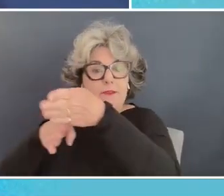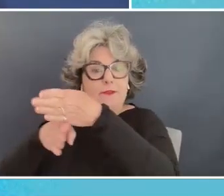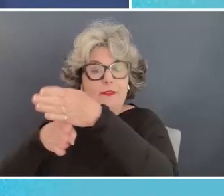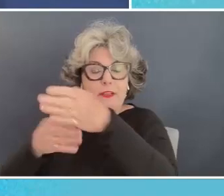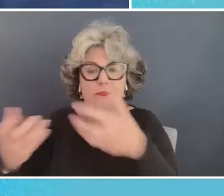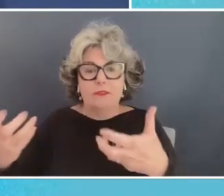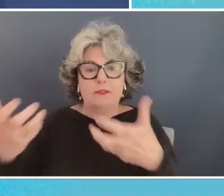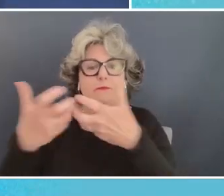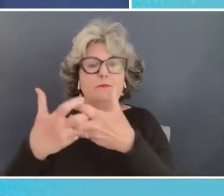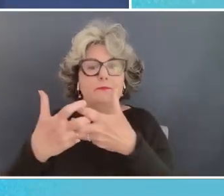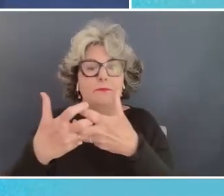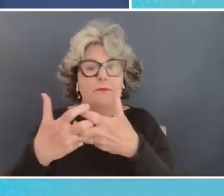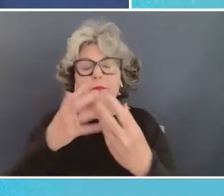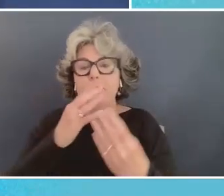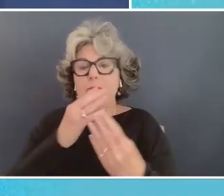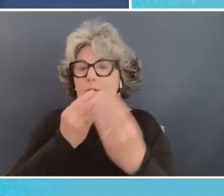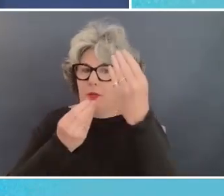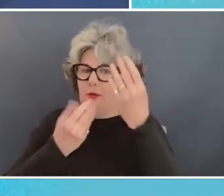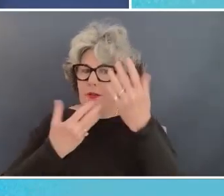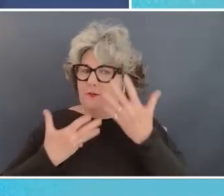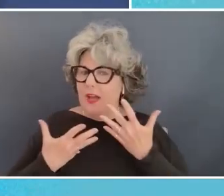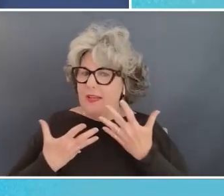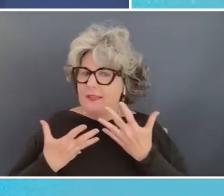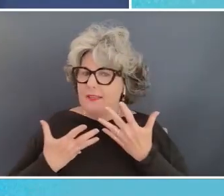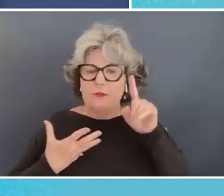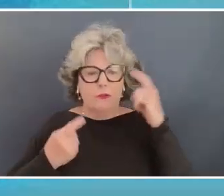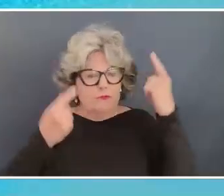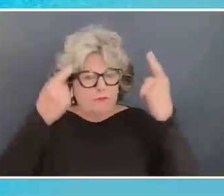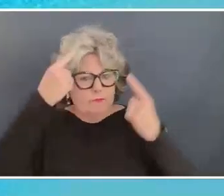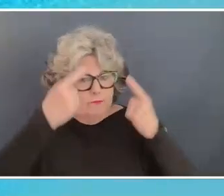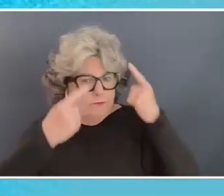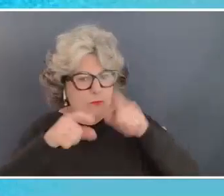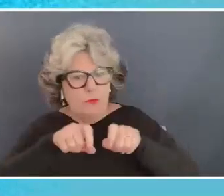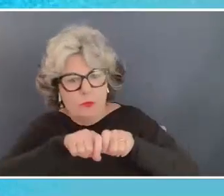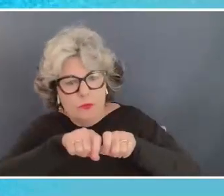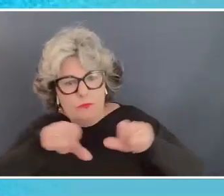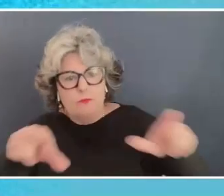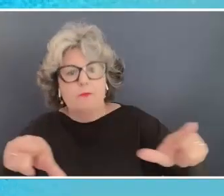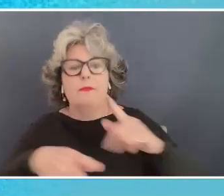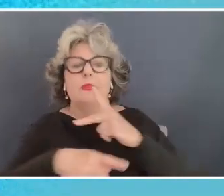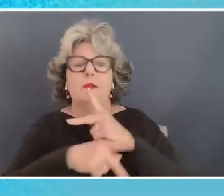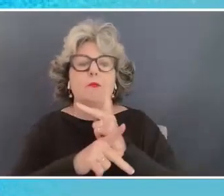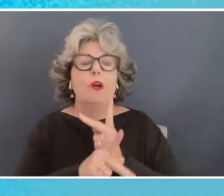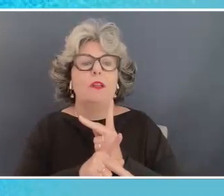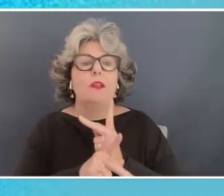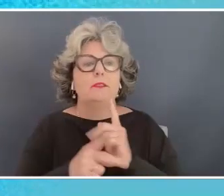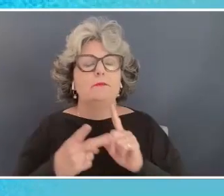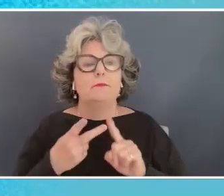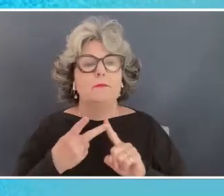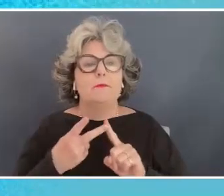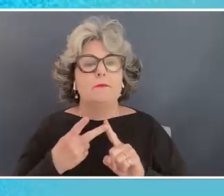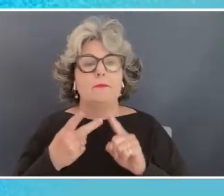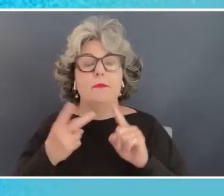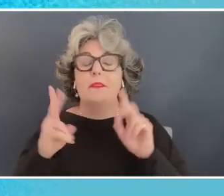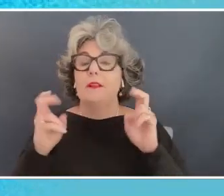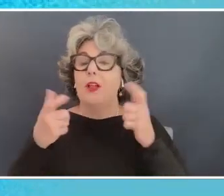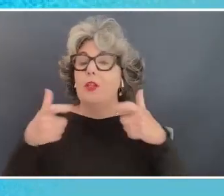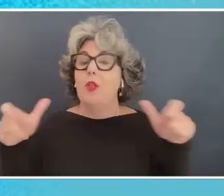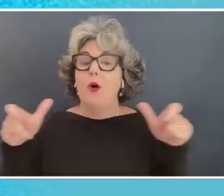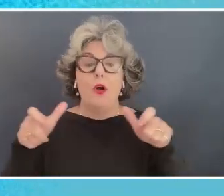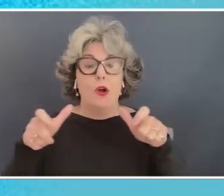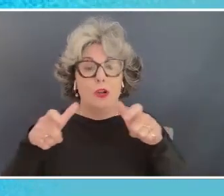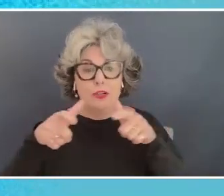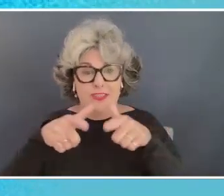to advise us on what should we be thinking about when we deploy a product I know that large language models are getting a